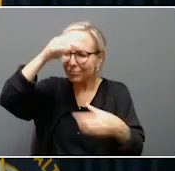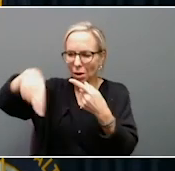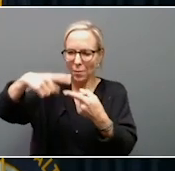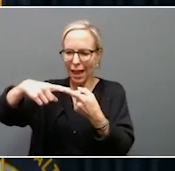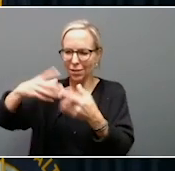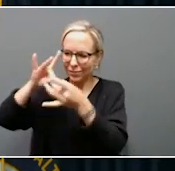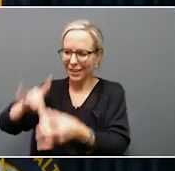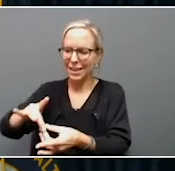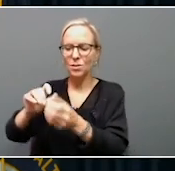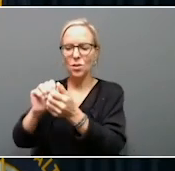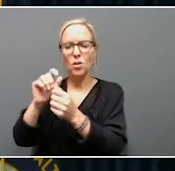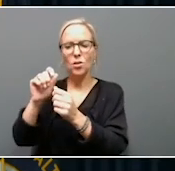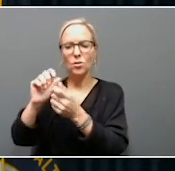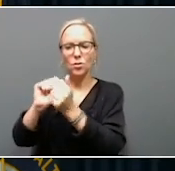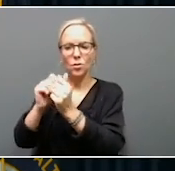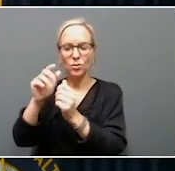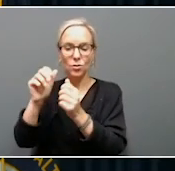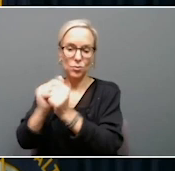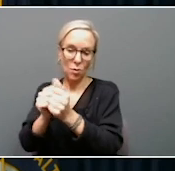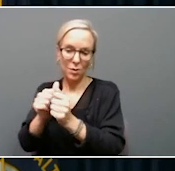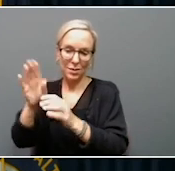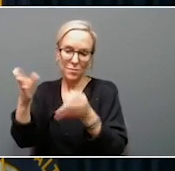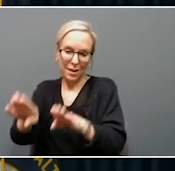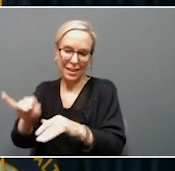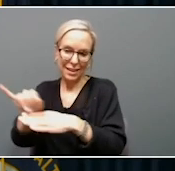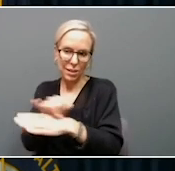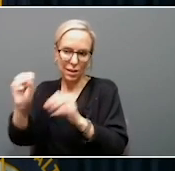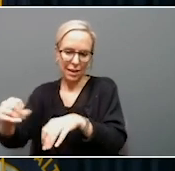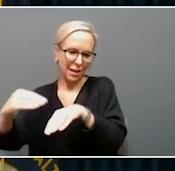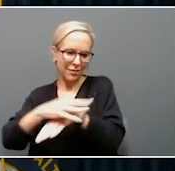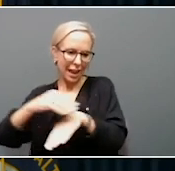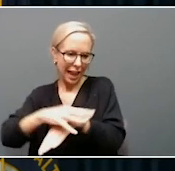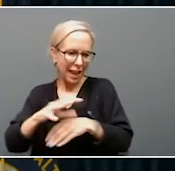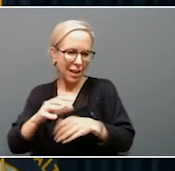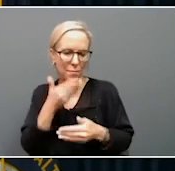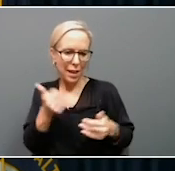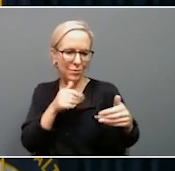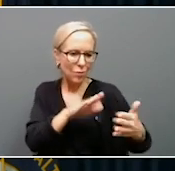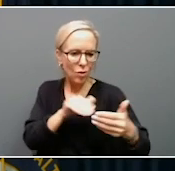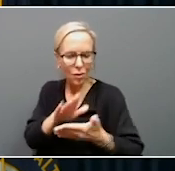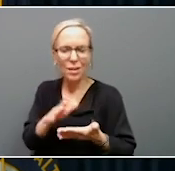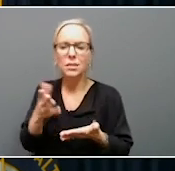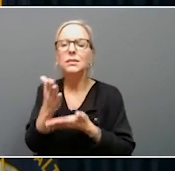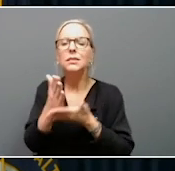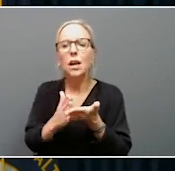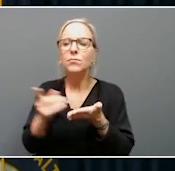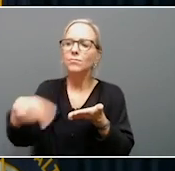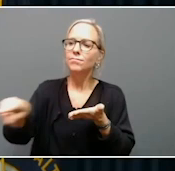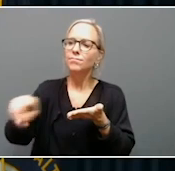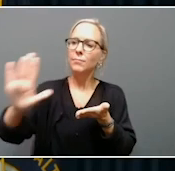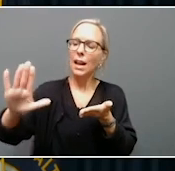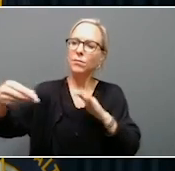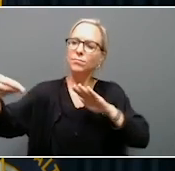industry can provide good advice to the commission. This is about having some additional voices at the table that will be